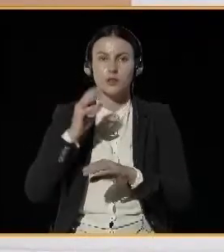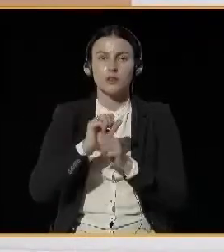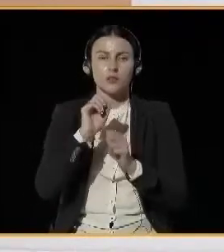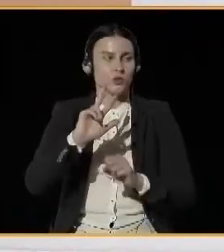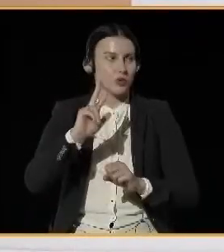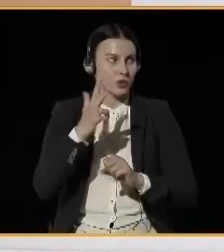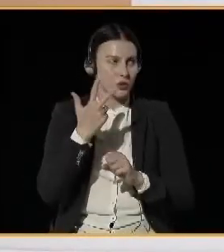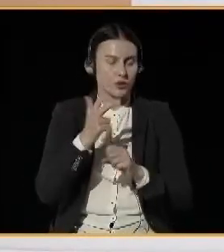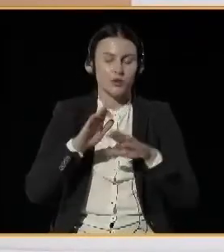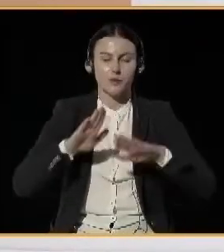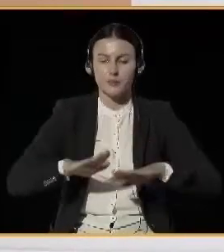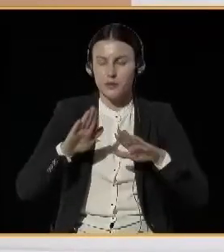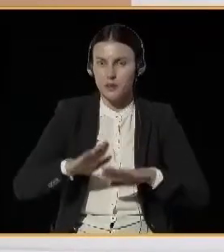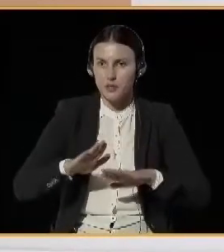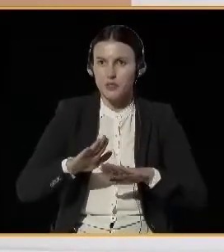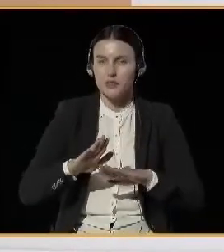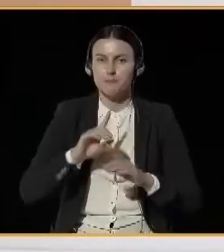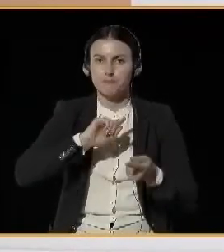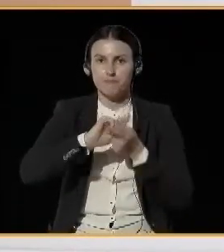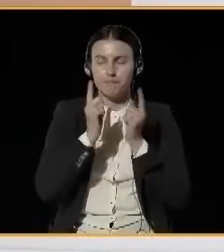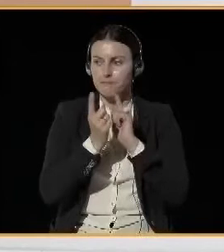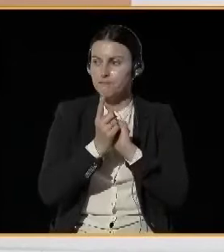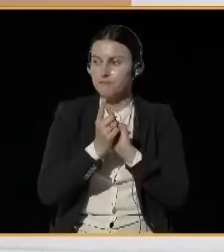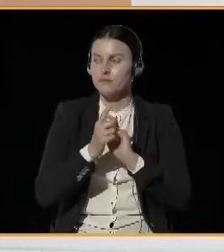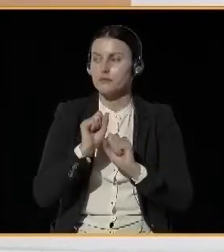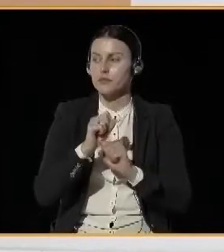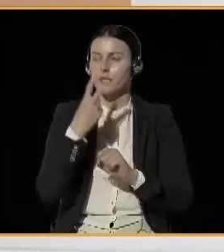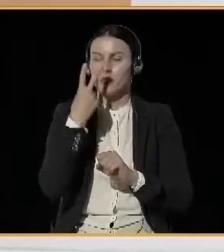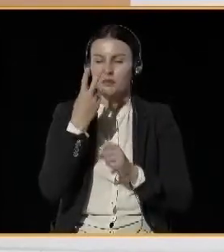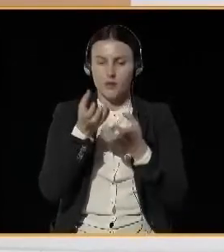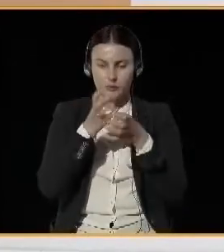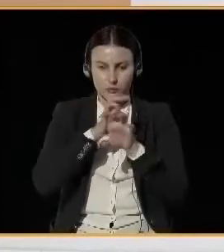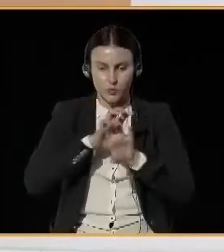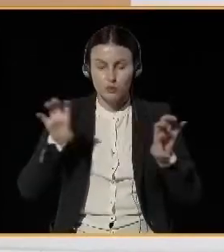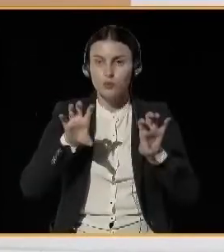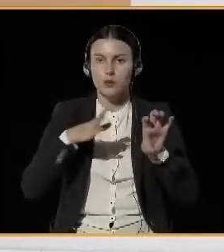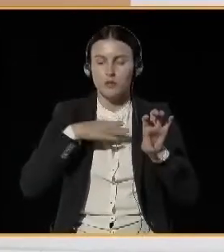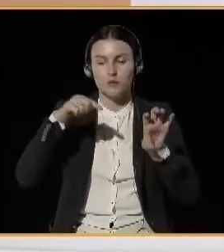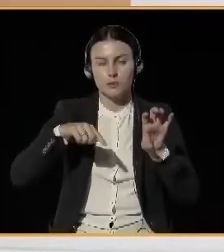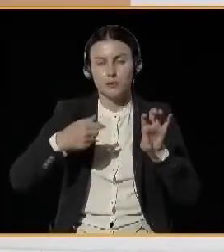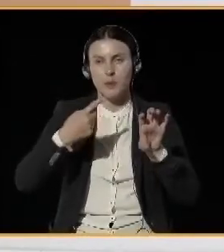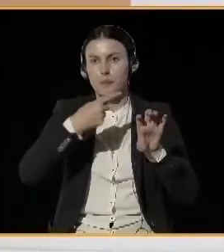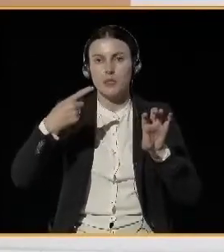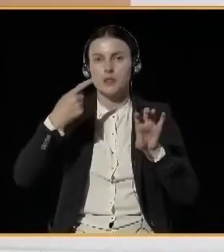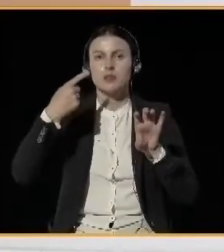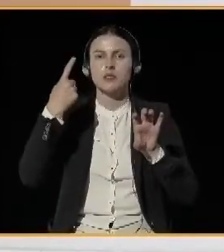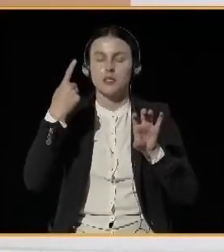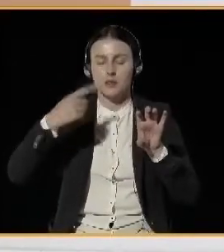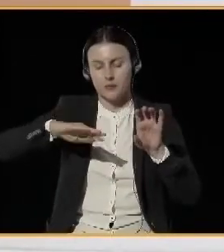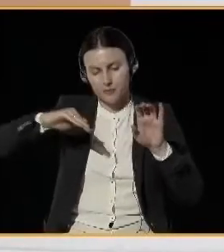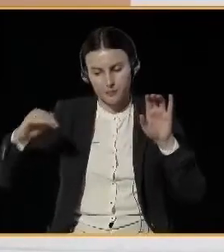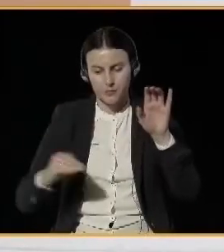time the other session session about housing started below us in the room below us. Here we will talk about